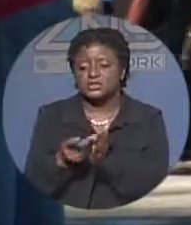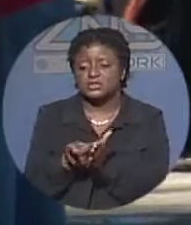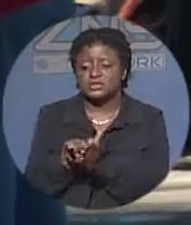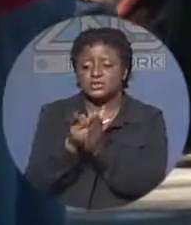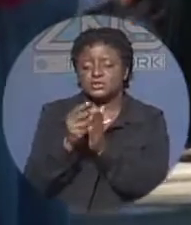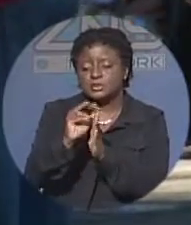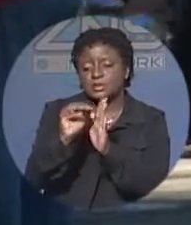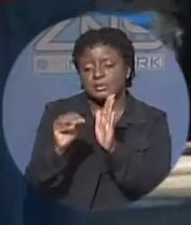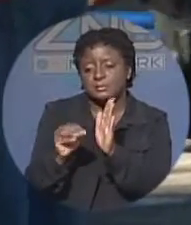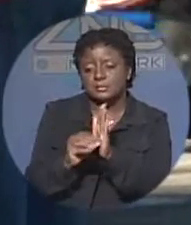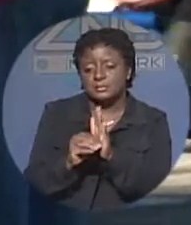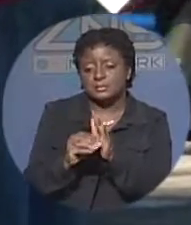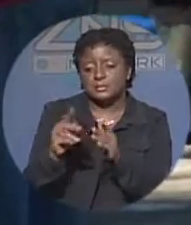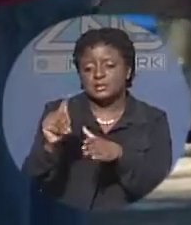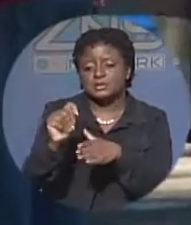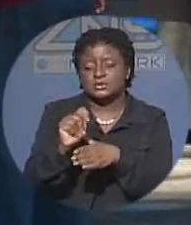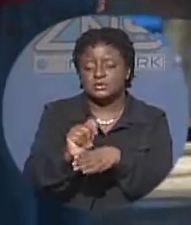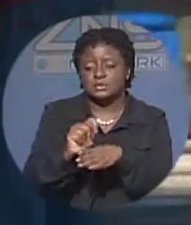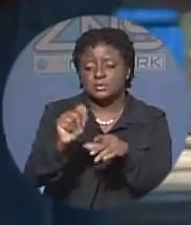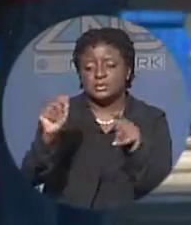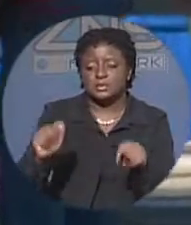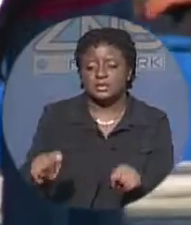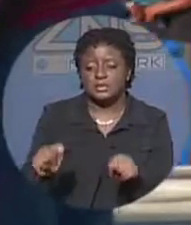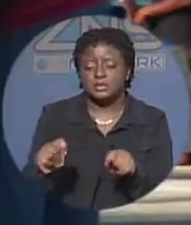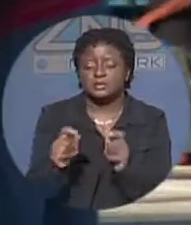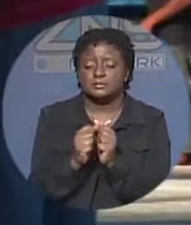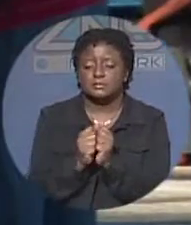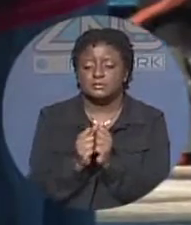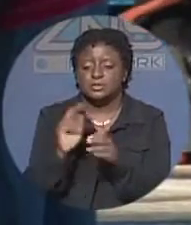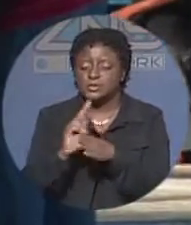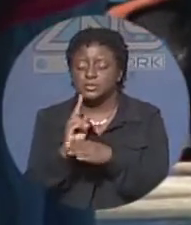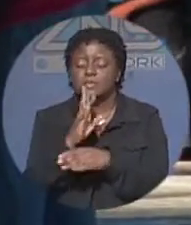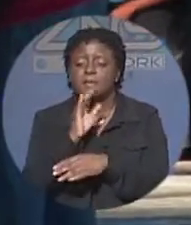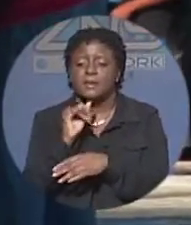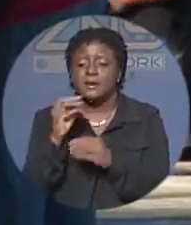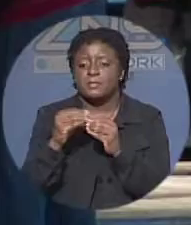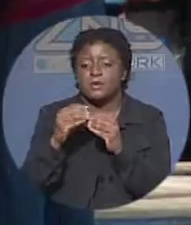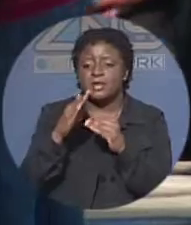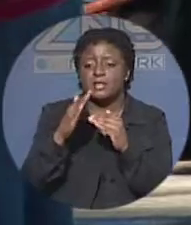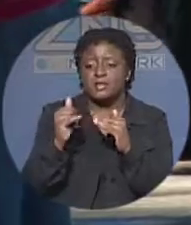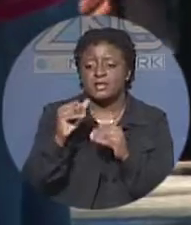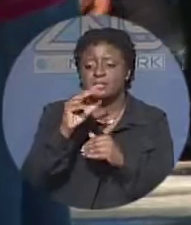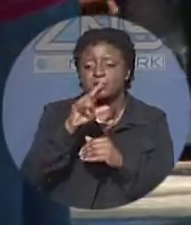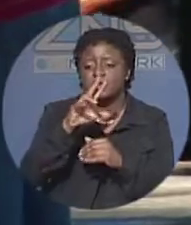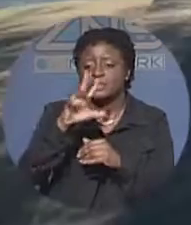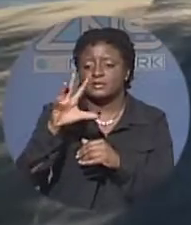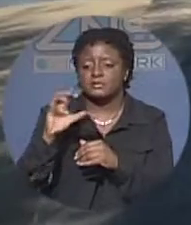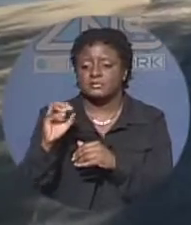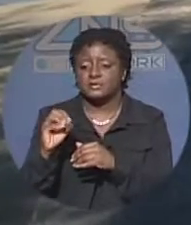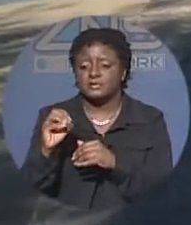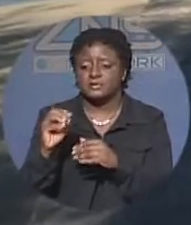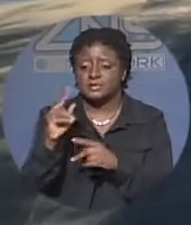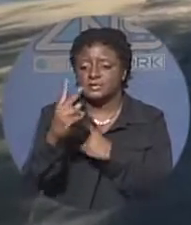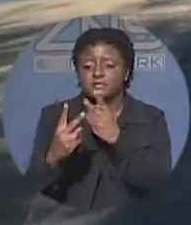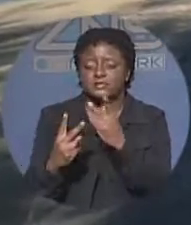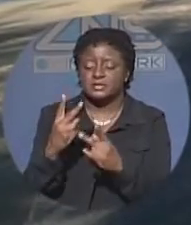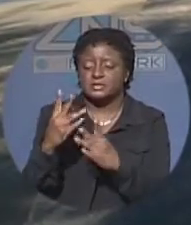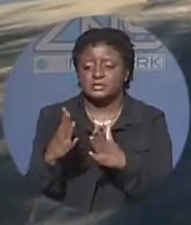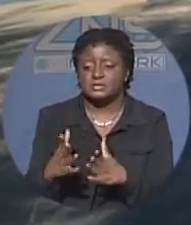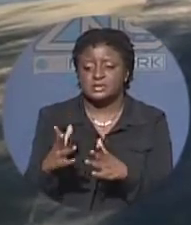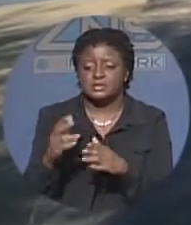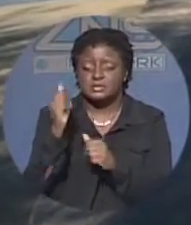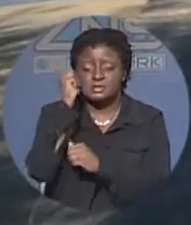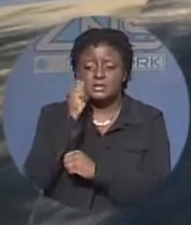residents of the luthera district and nearby keys but is used by more than 350 visitors daily but there are